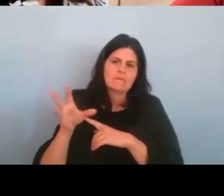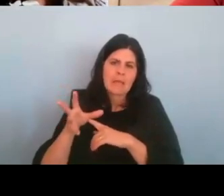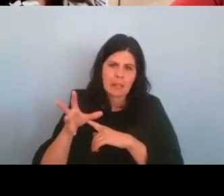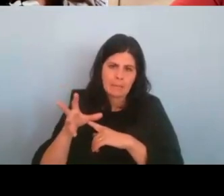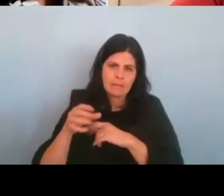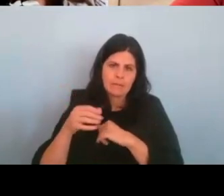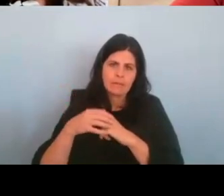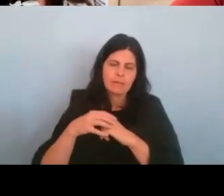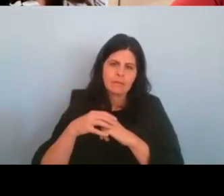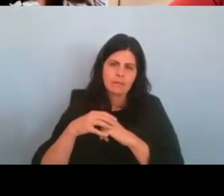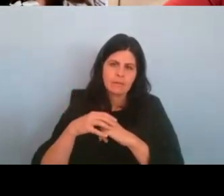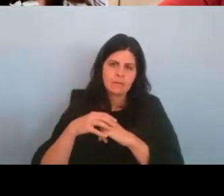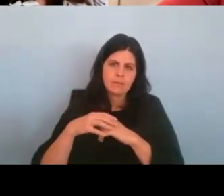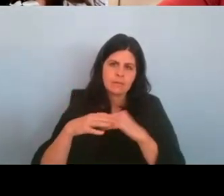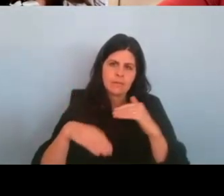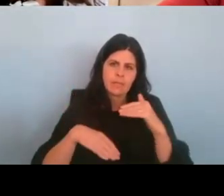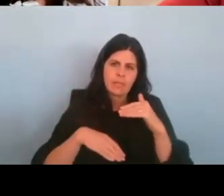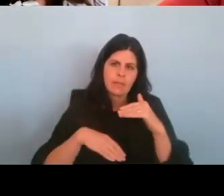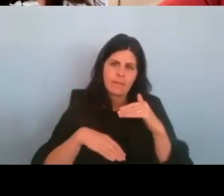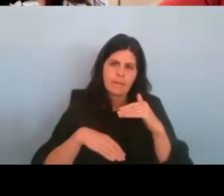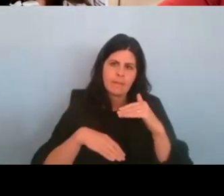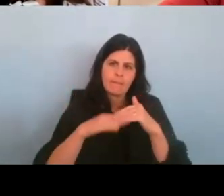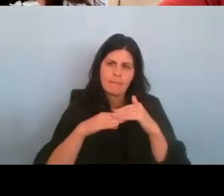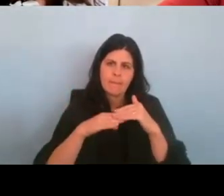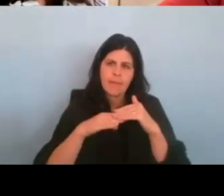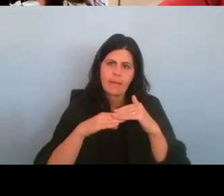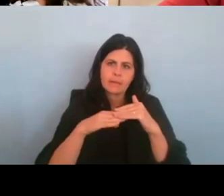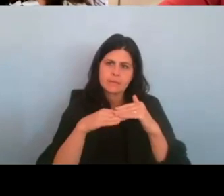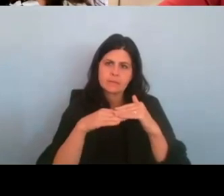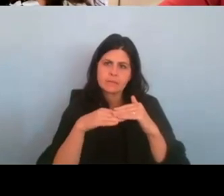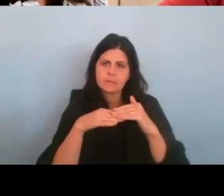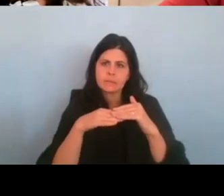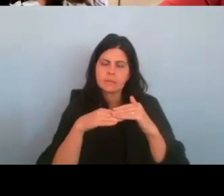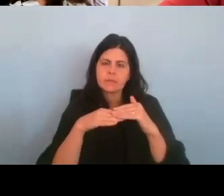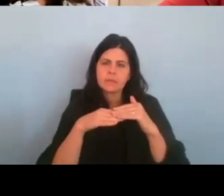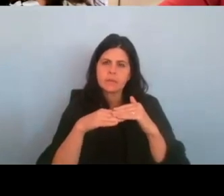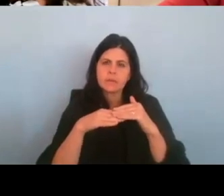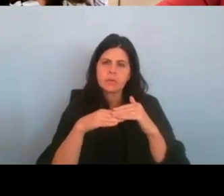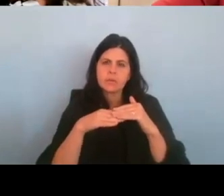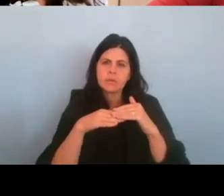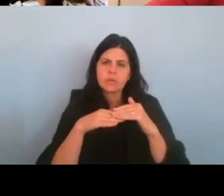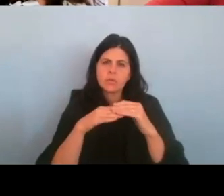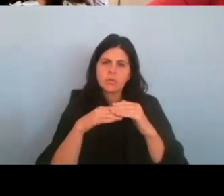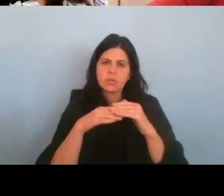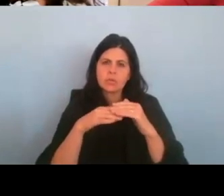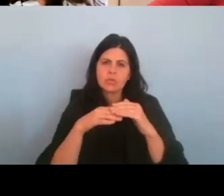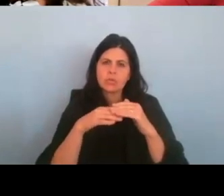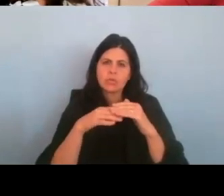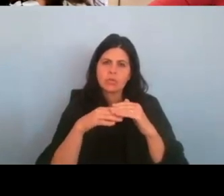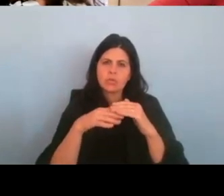maximum, uh, run time for, uh,